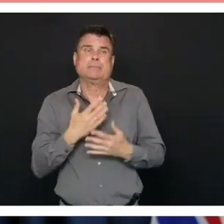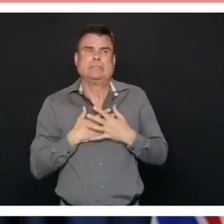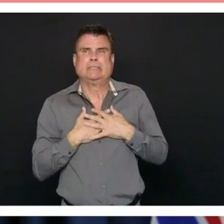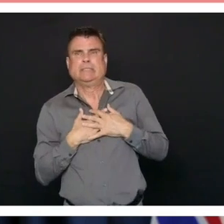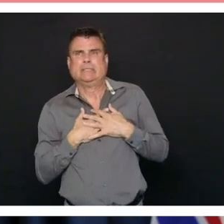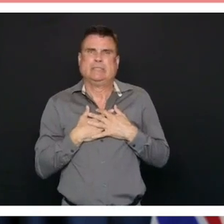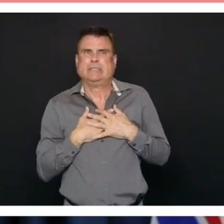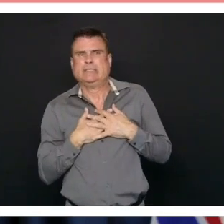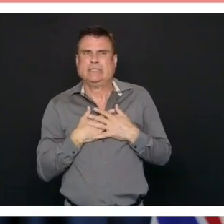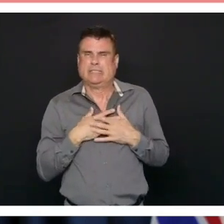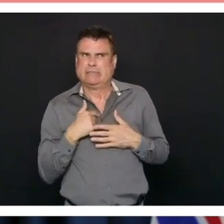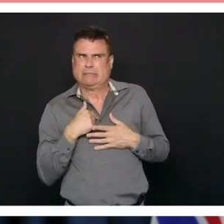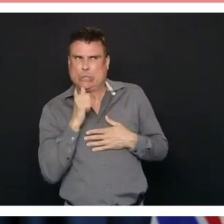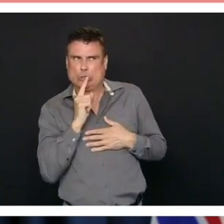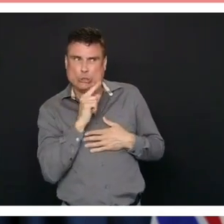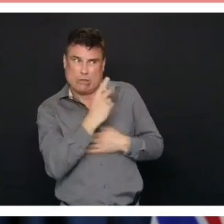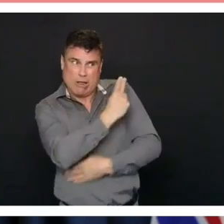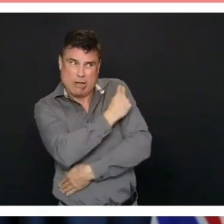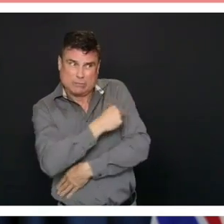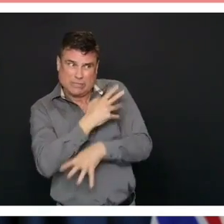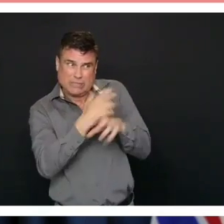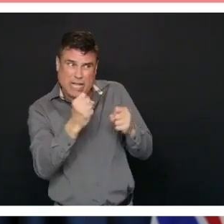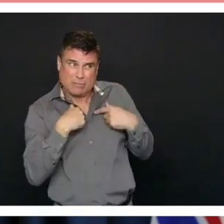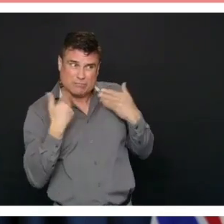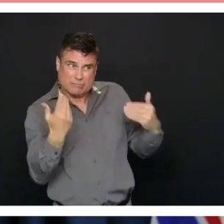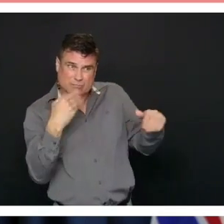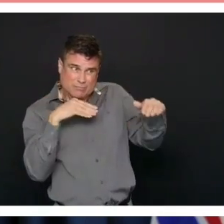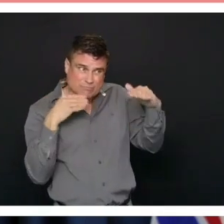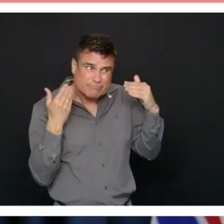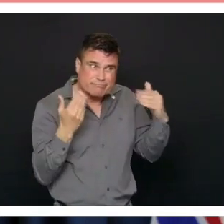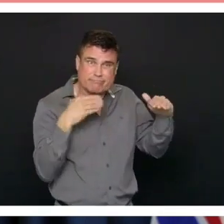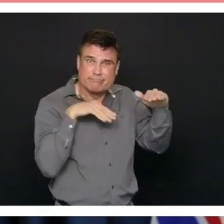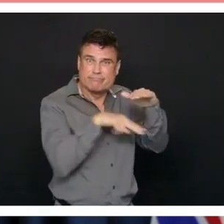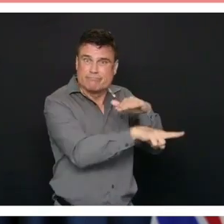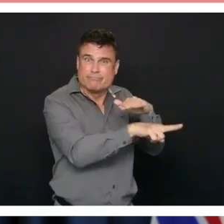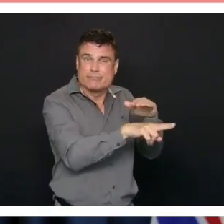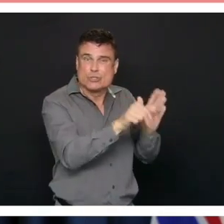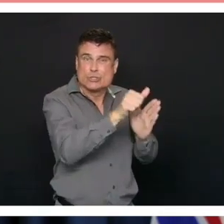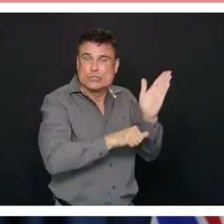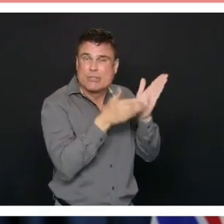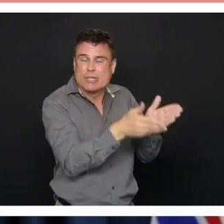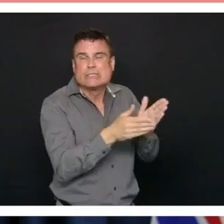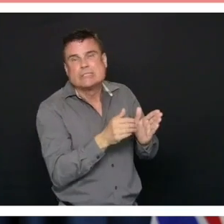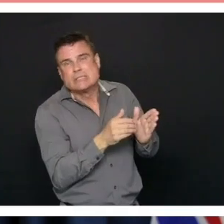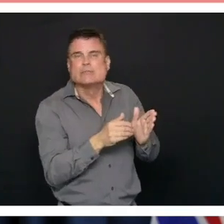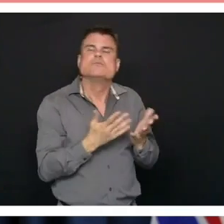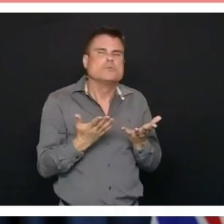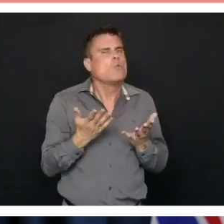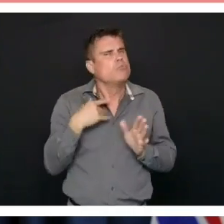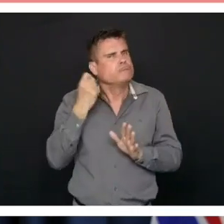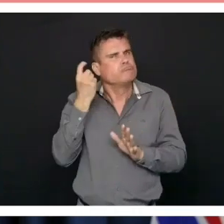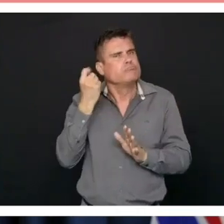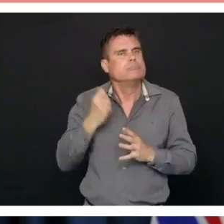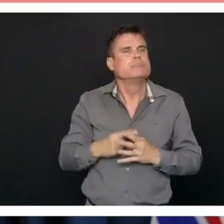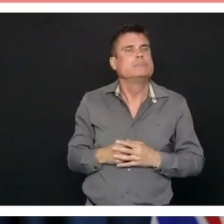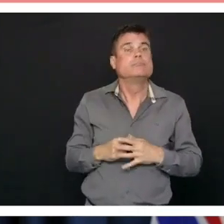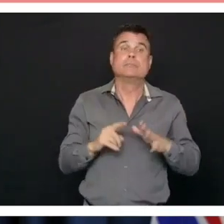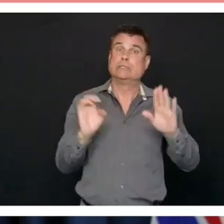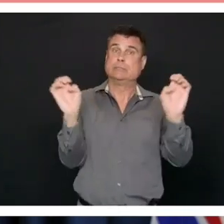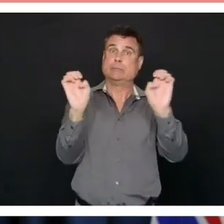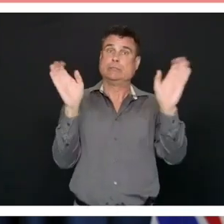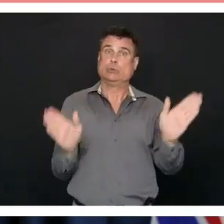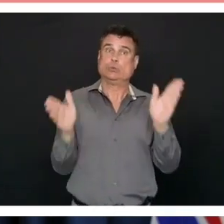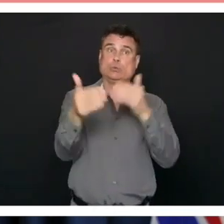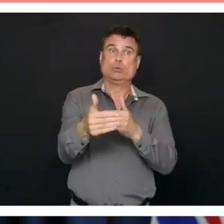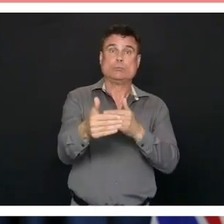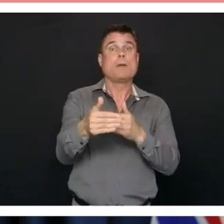right now we're at about 4,600 emergency room visits a day from the previous average of about 6,500 so people are reluctant